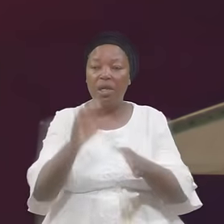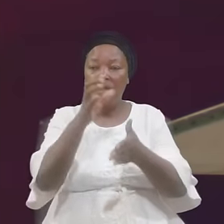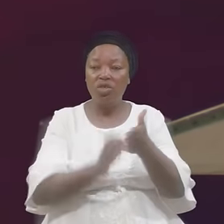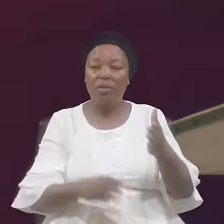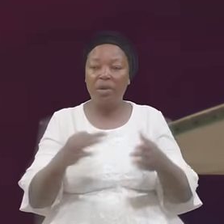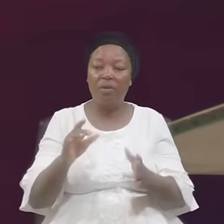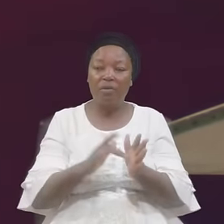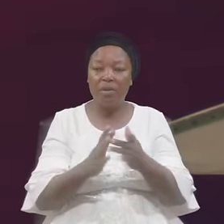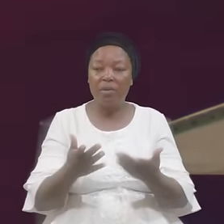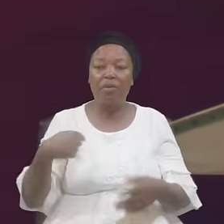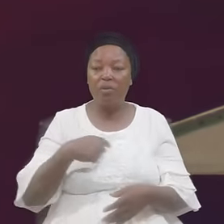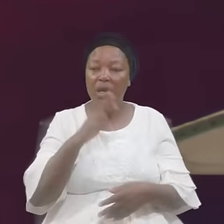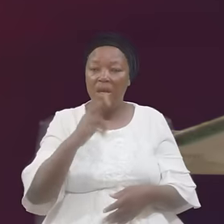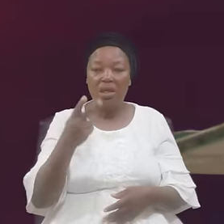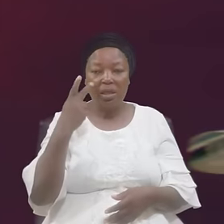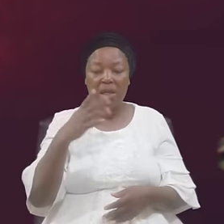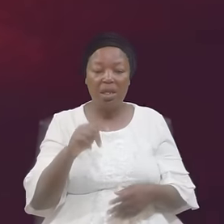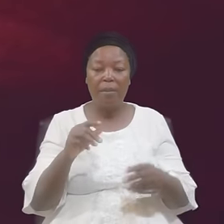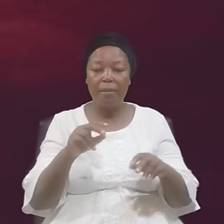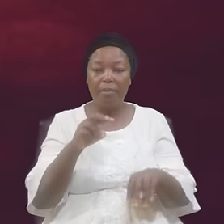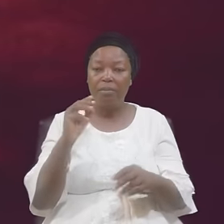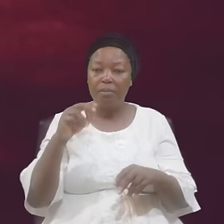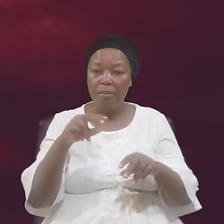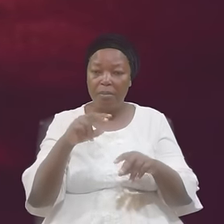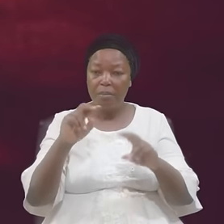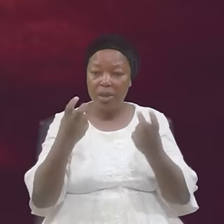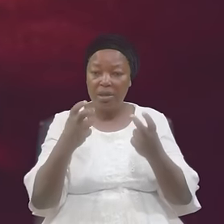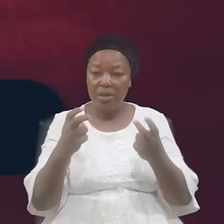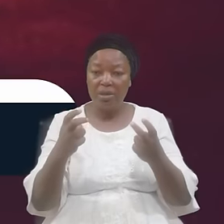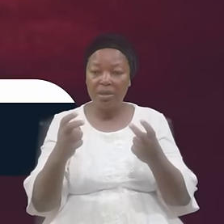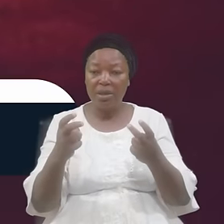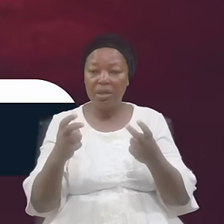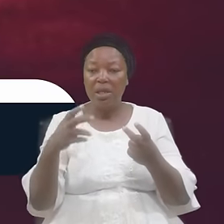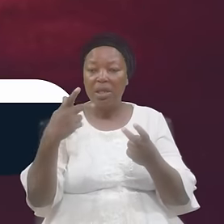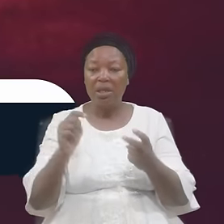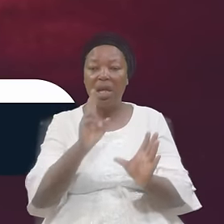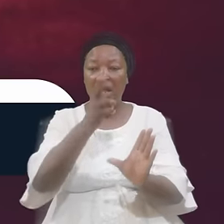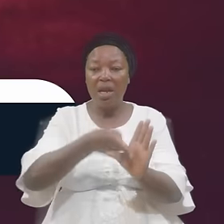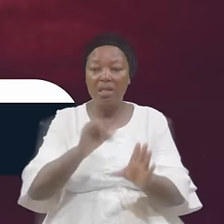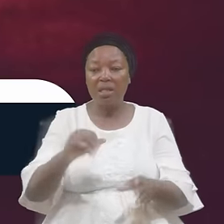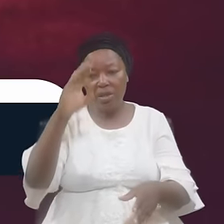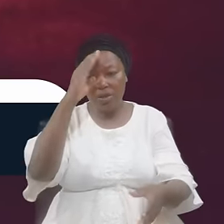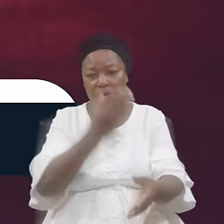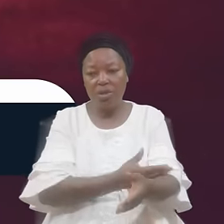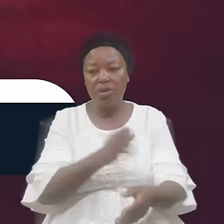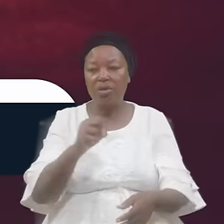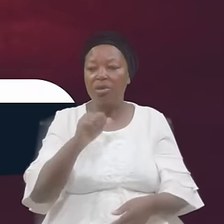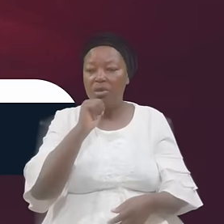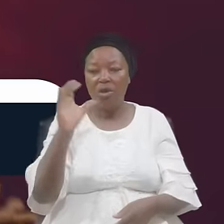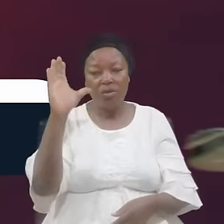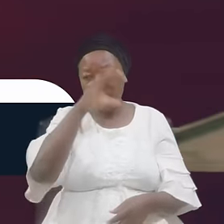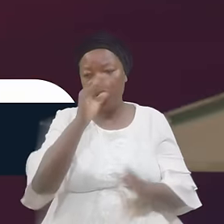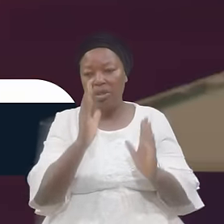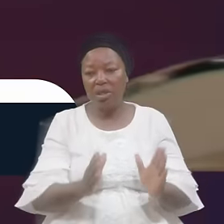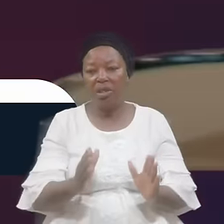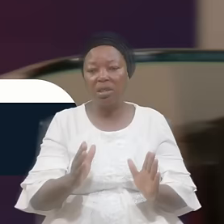scripture We're looking at the message Enlisting sons Not strangers In